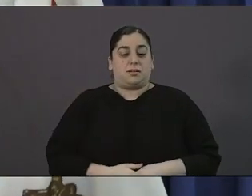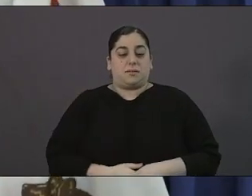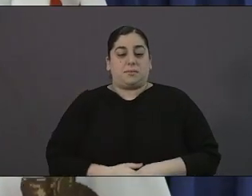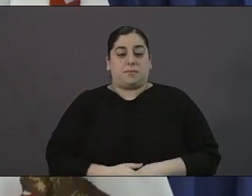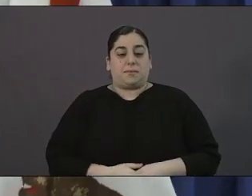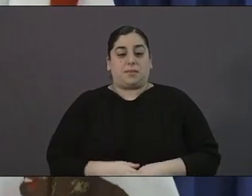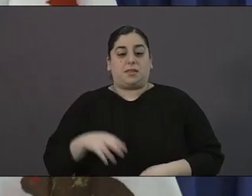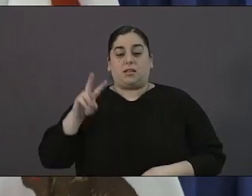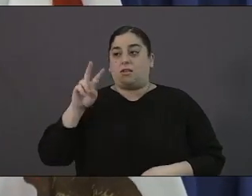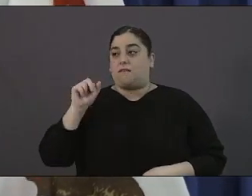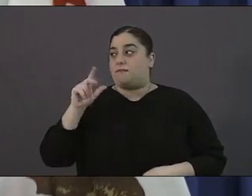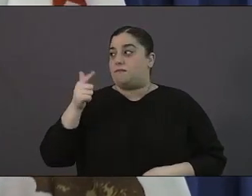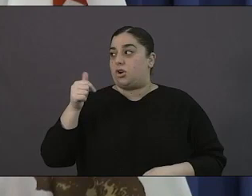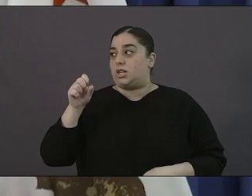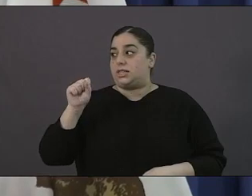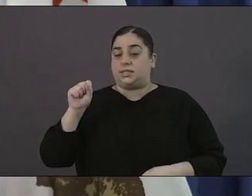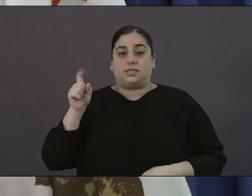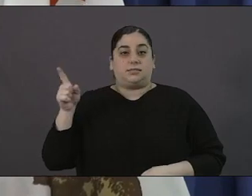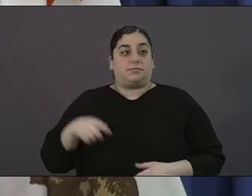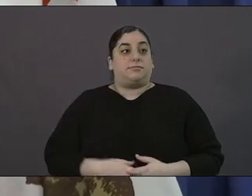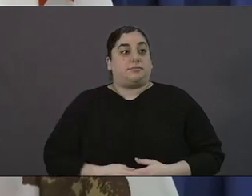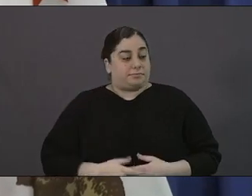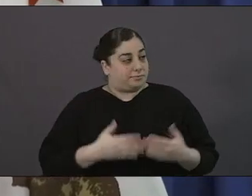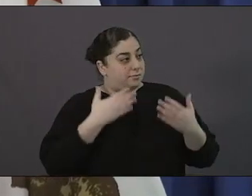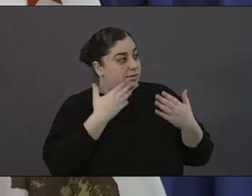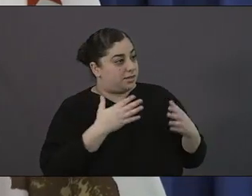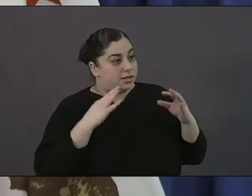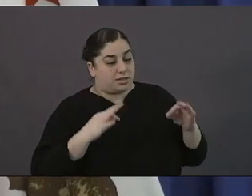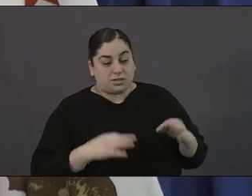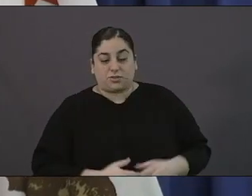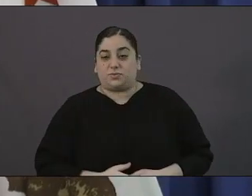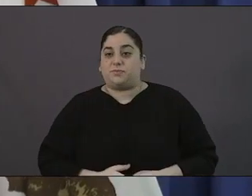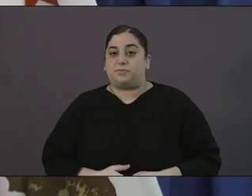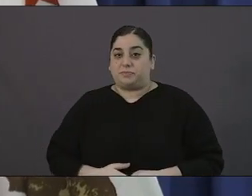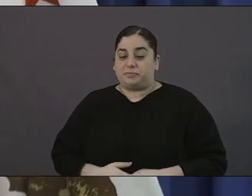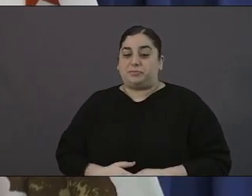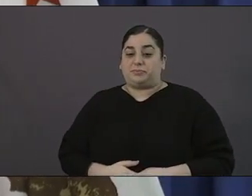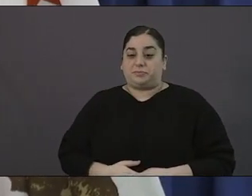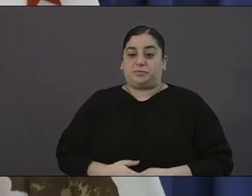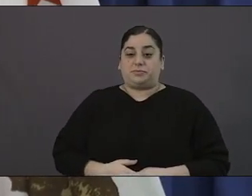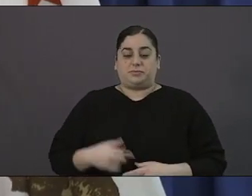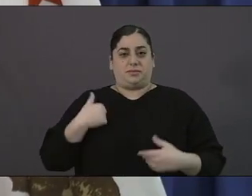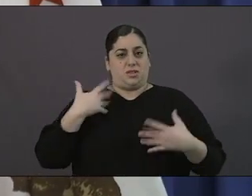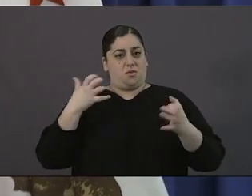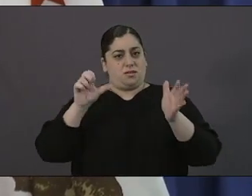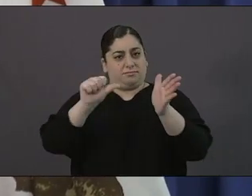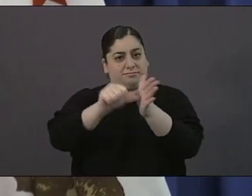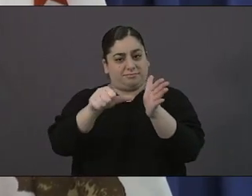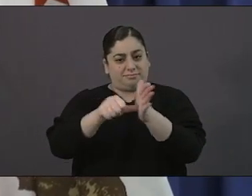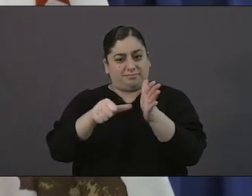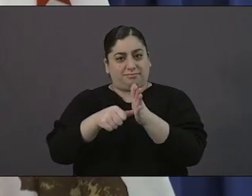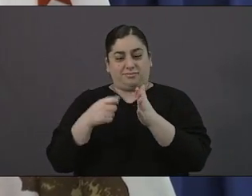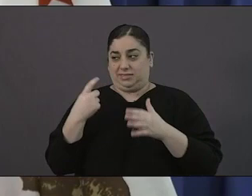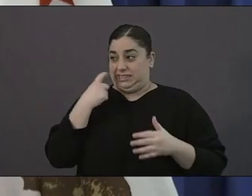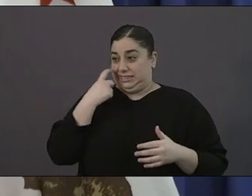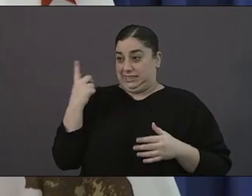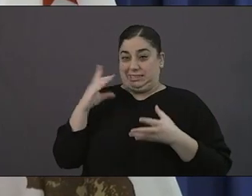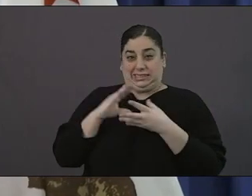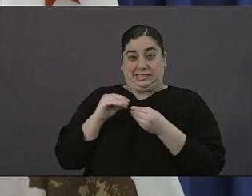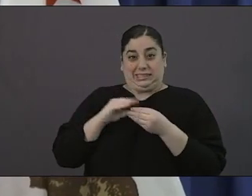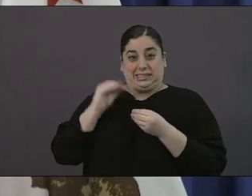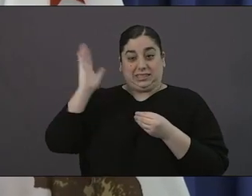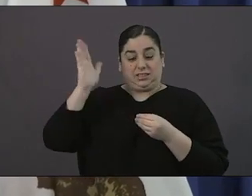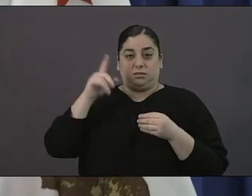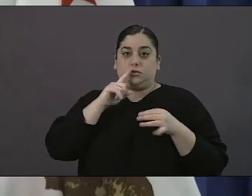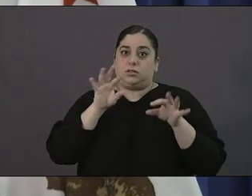mr mayor thank you for your efforts and i want to start actually by reinforcing what the mayor was saying it's absolutely critical that we continue to take